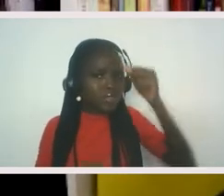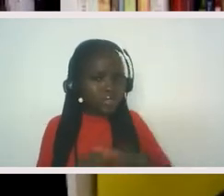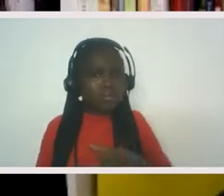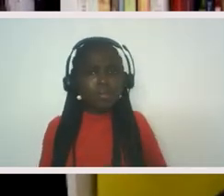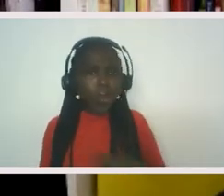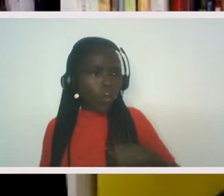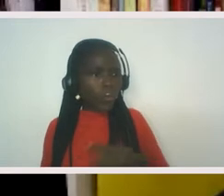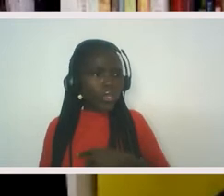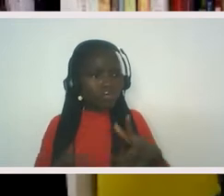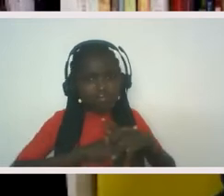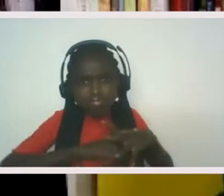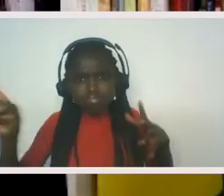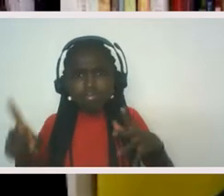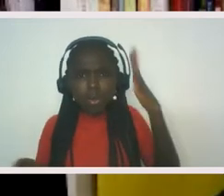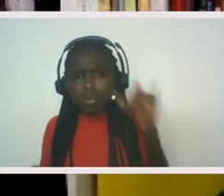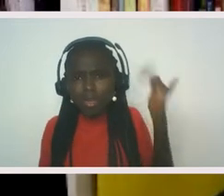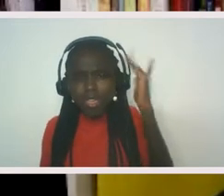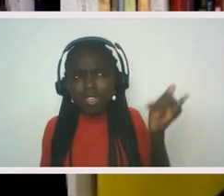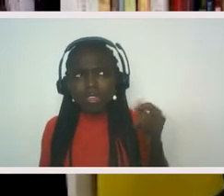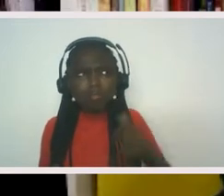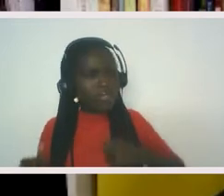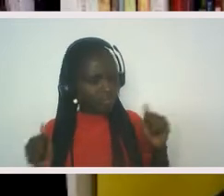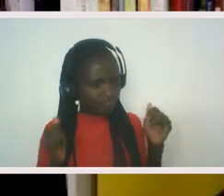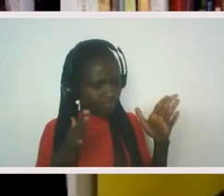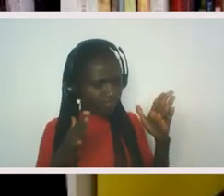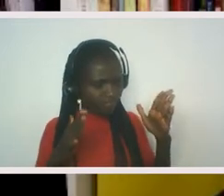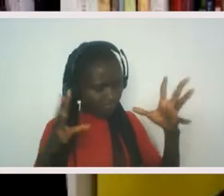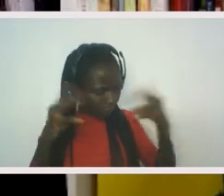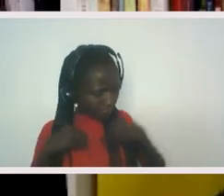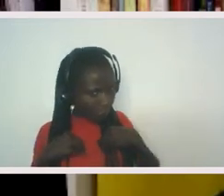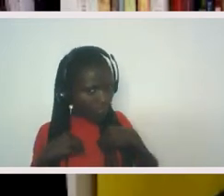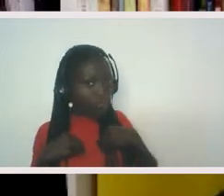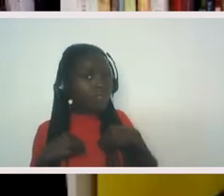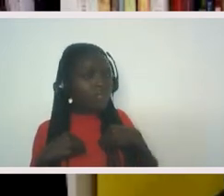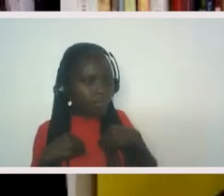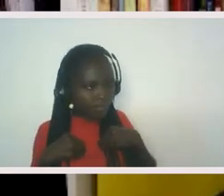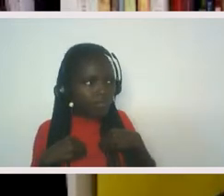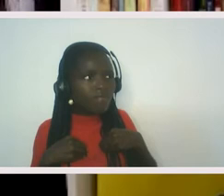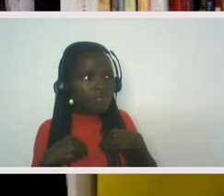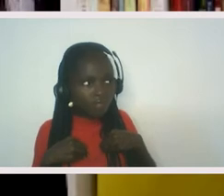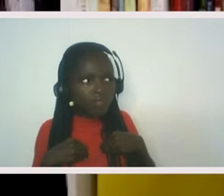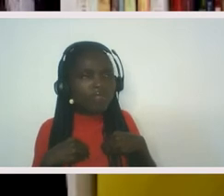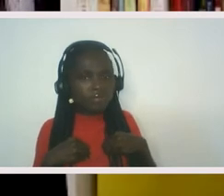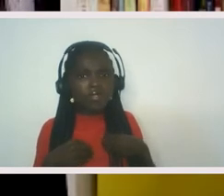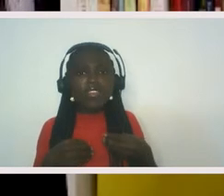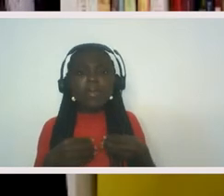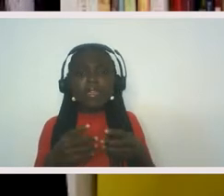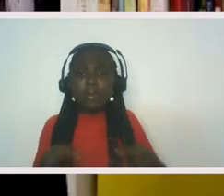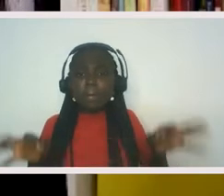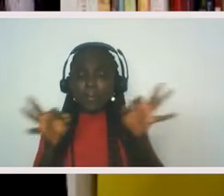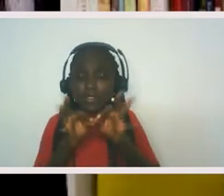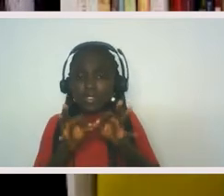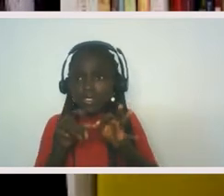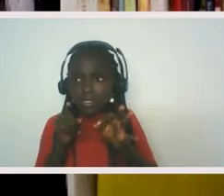we ran. And when I'm able to, face those things within myself, I'm able to honor what's most important as I show up.